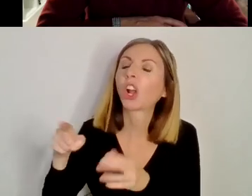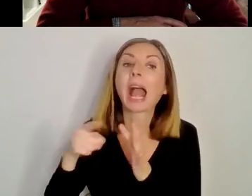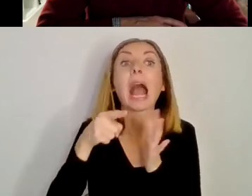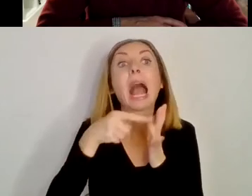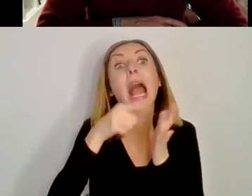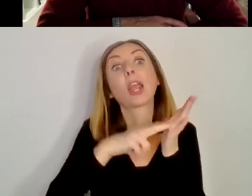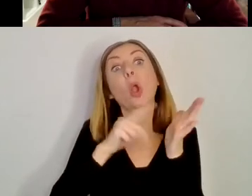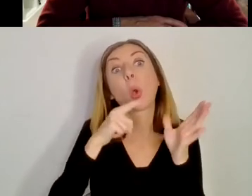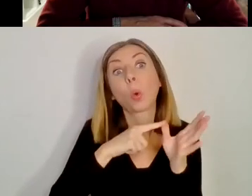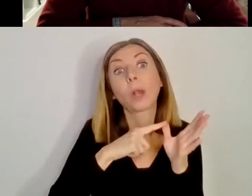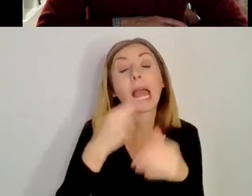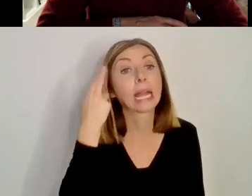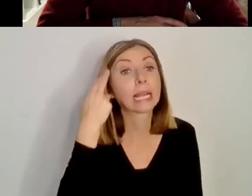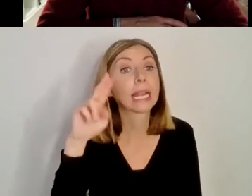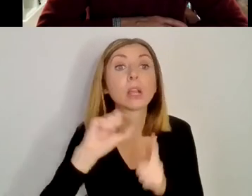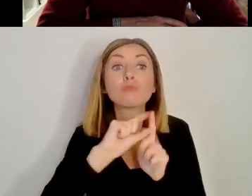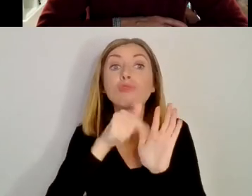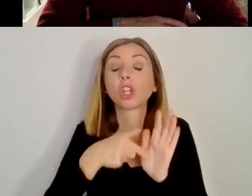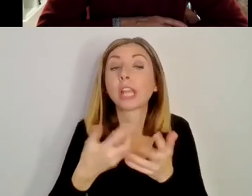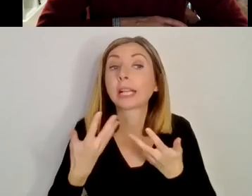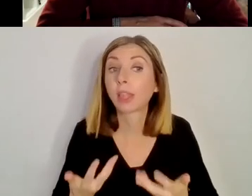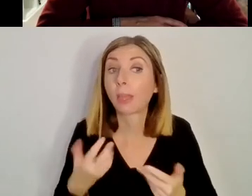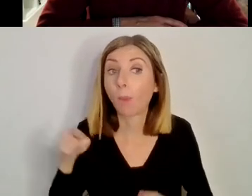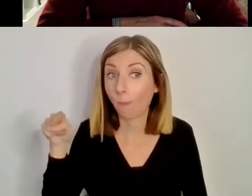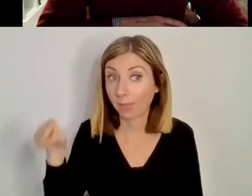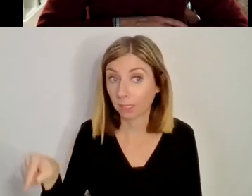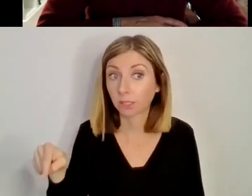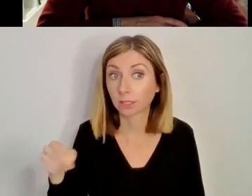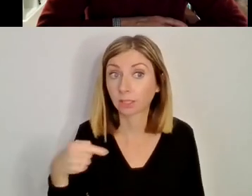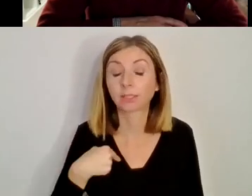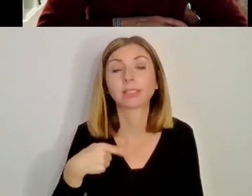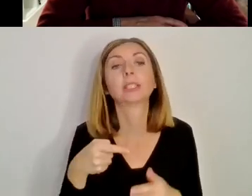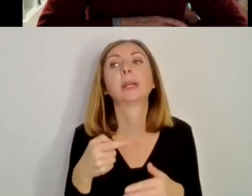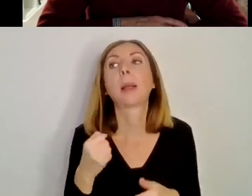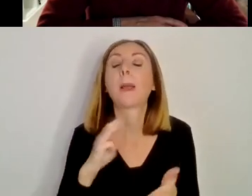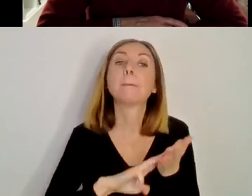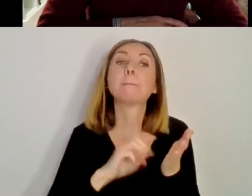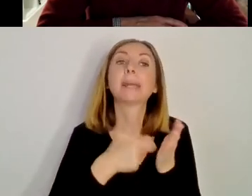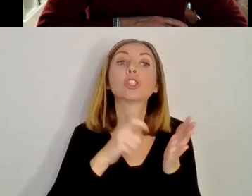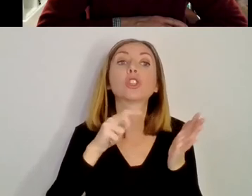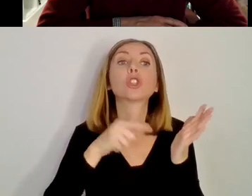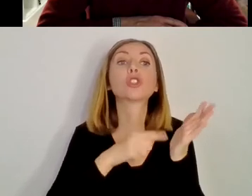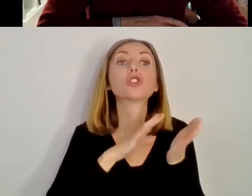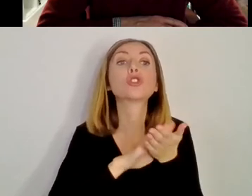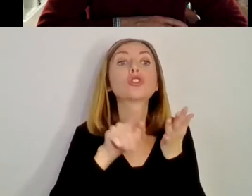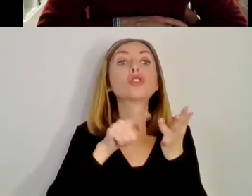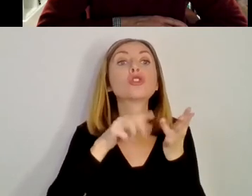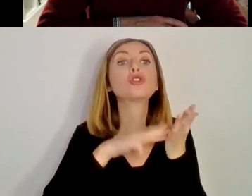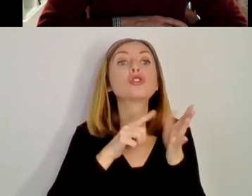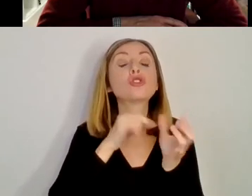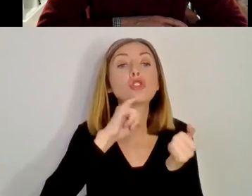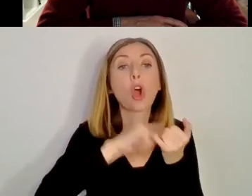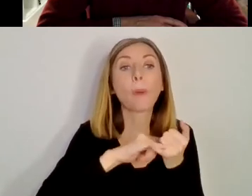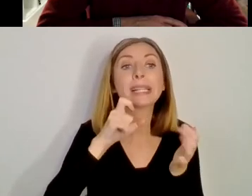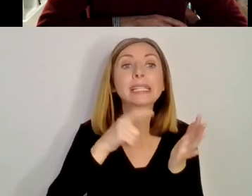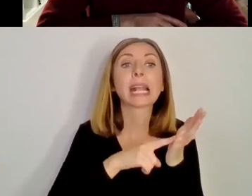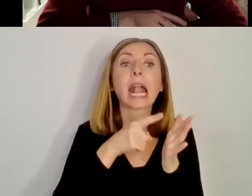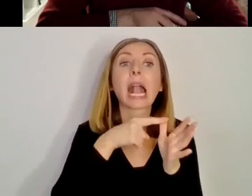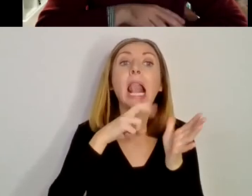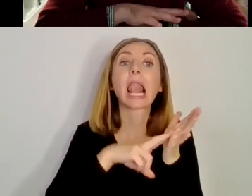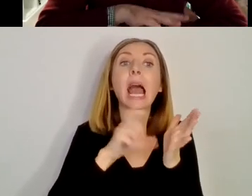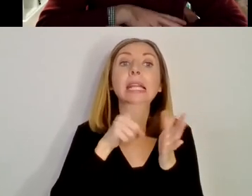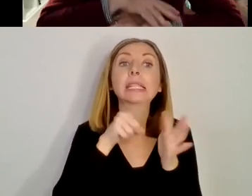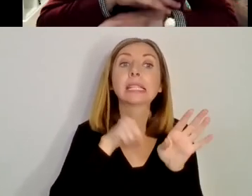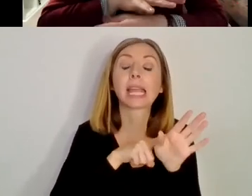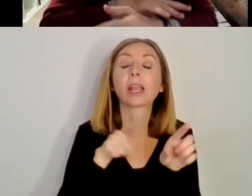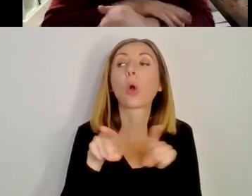Namescapes project at the moment, uh, project led by, uh, Professor Thomas Clancy and Professor, uh, Catherine Forsyth. So